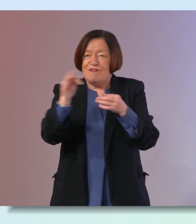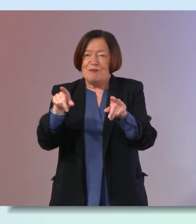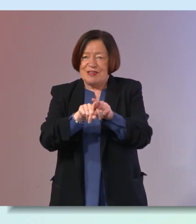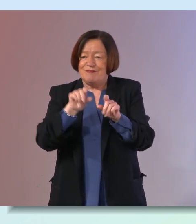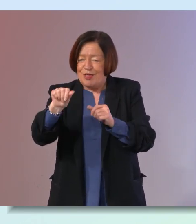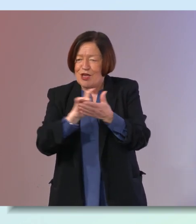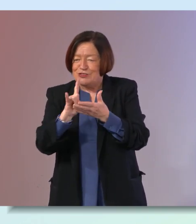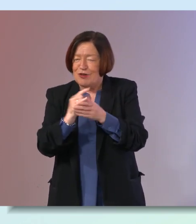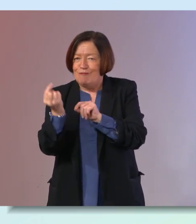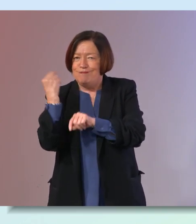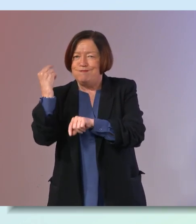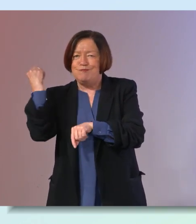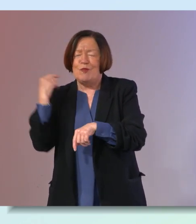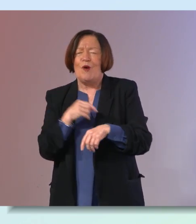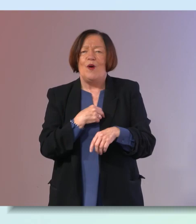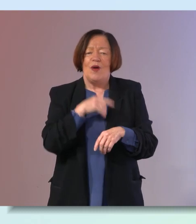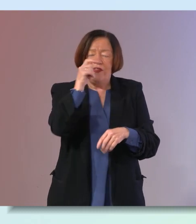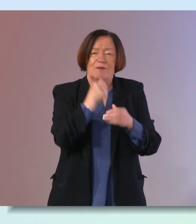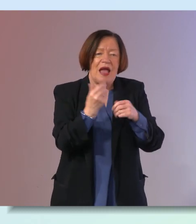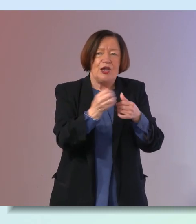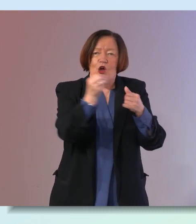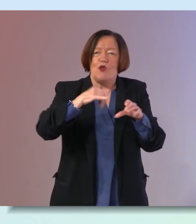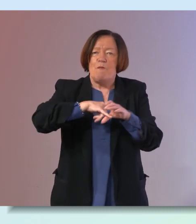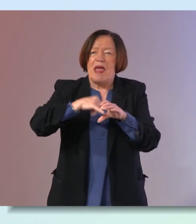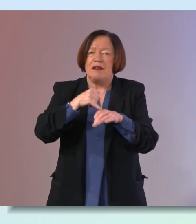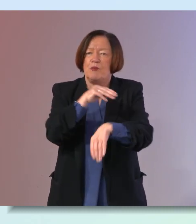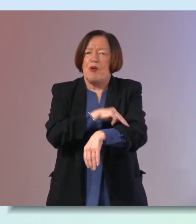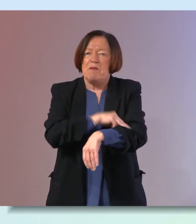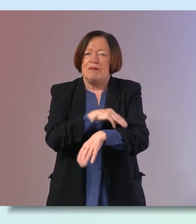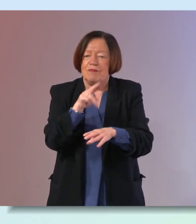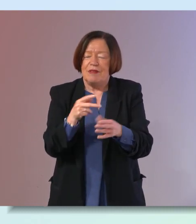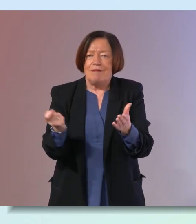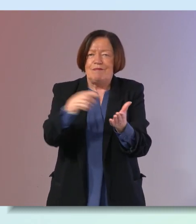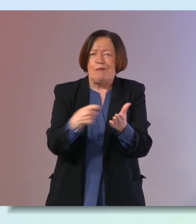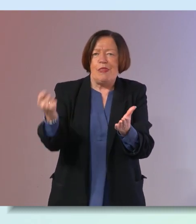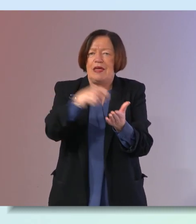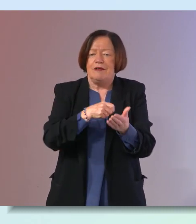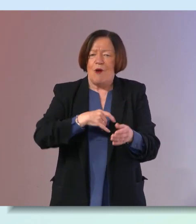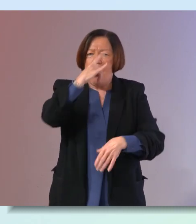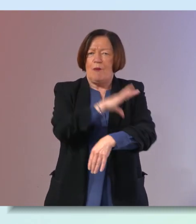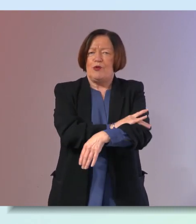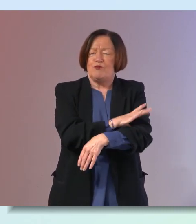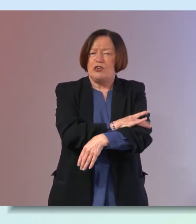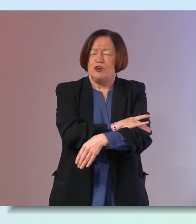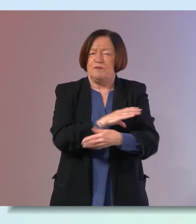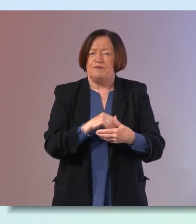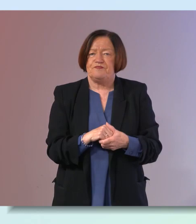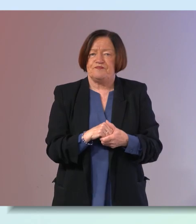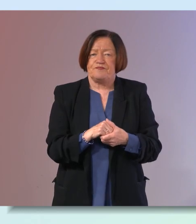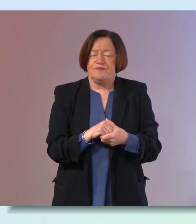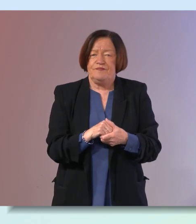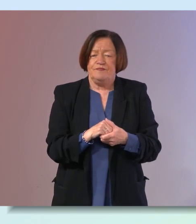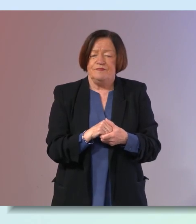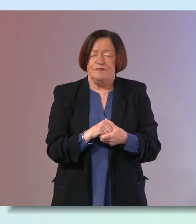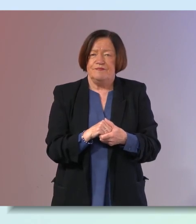members have but we're also thinking about any other medical problems that could be contributing to a high blood pressure and and